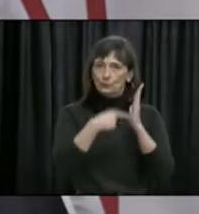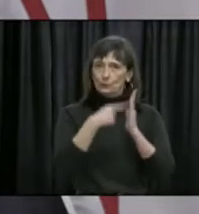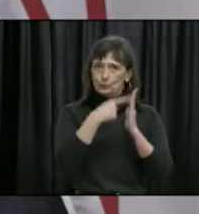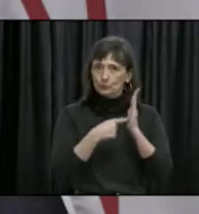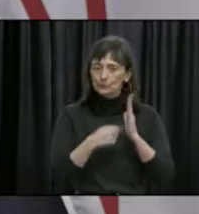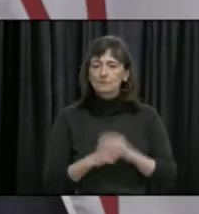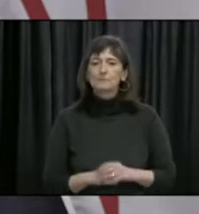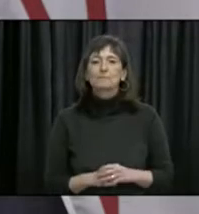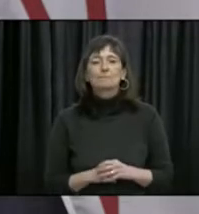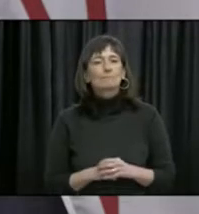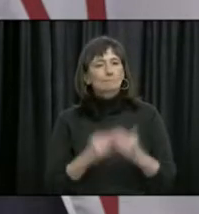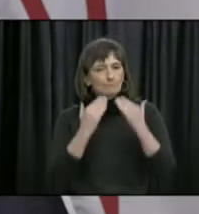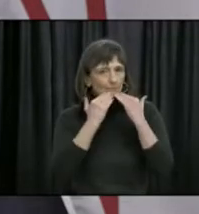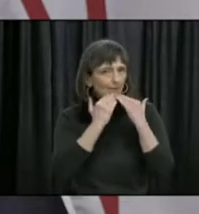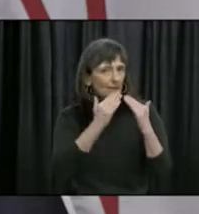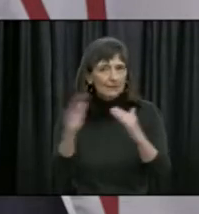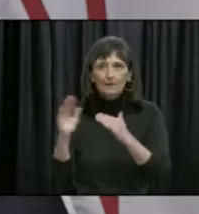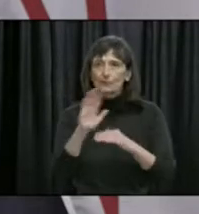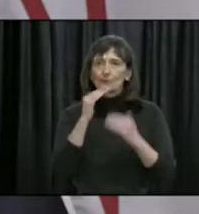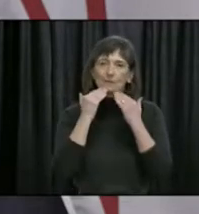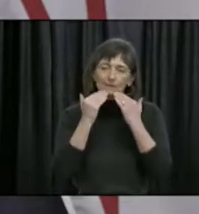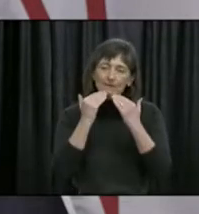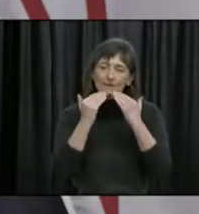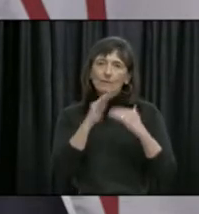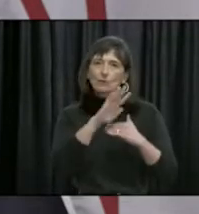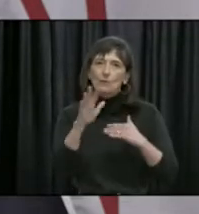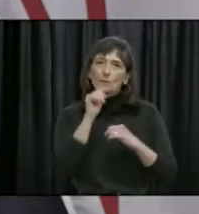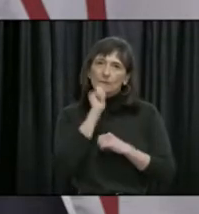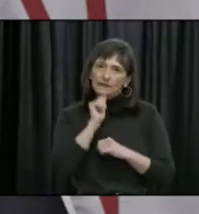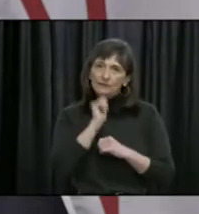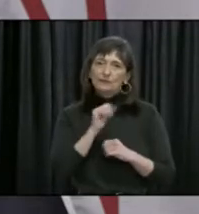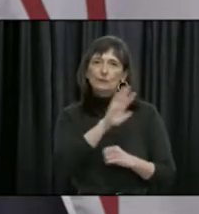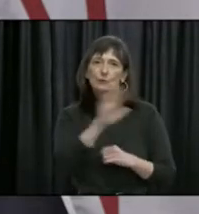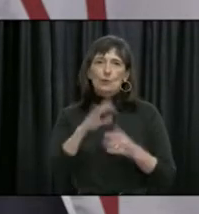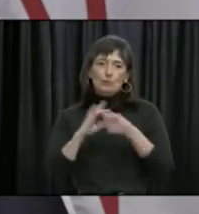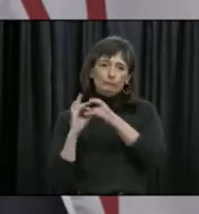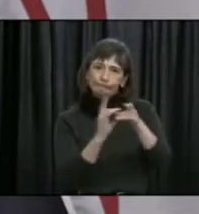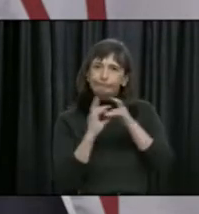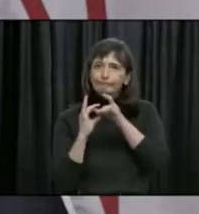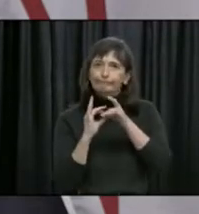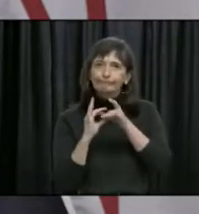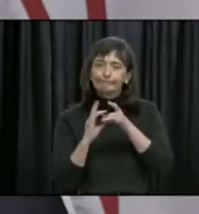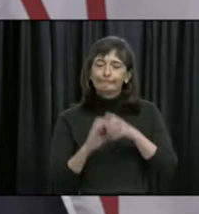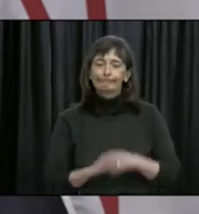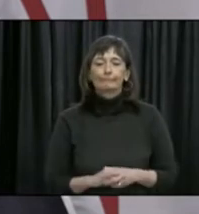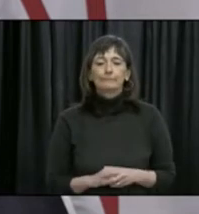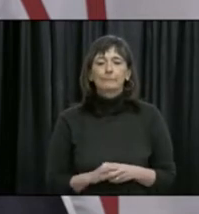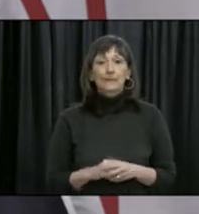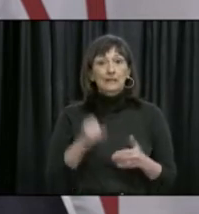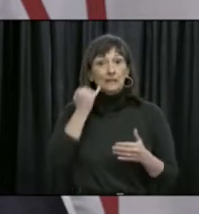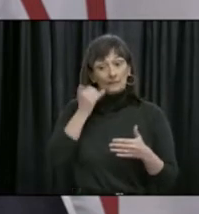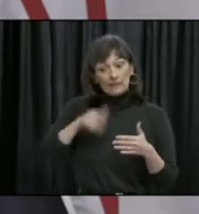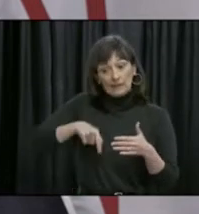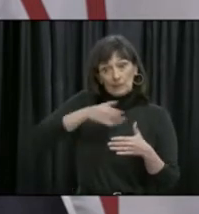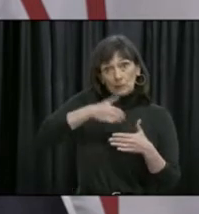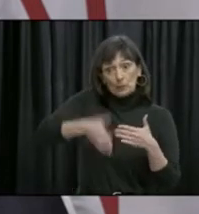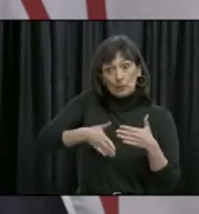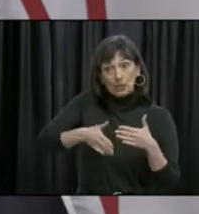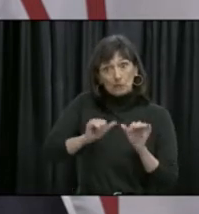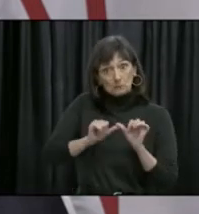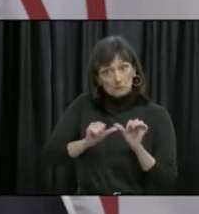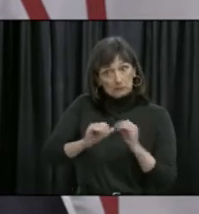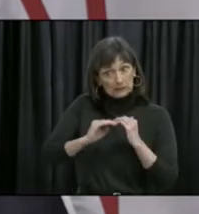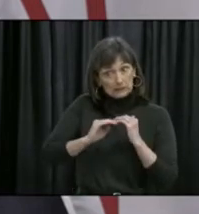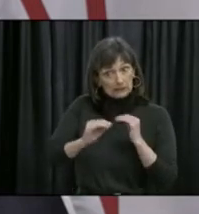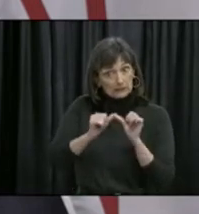I cannot thank you enough for your continued efforts, patience, and cooperation. If all goes well this weekend and the number of new cases